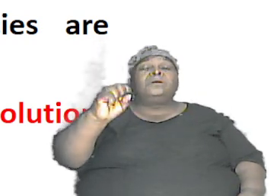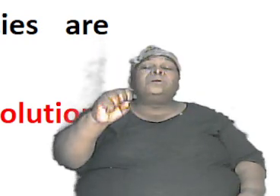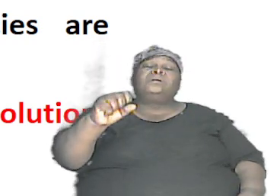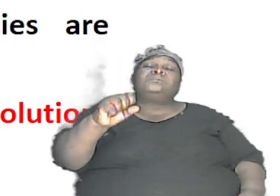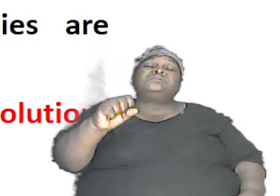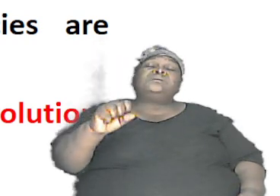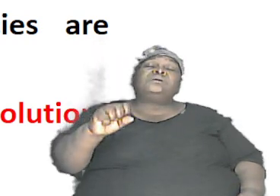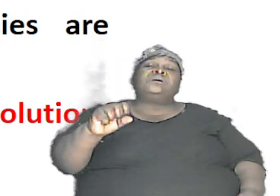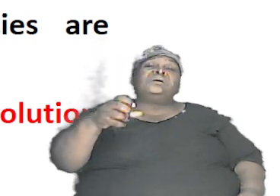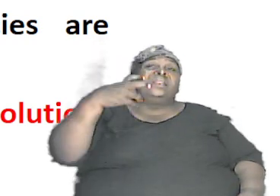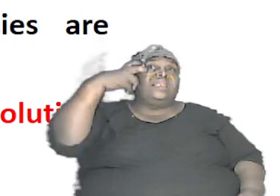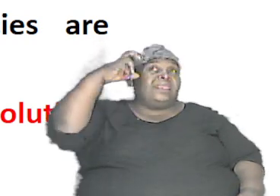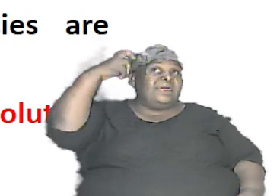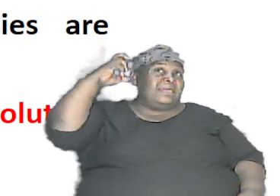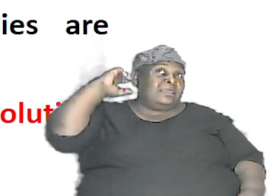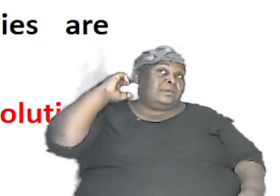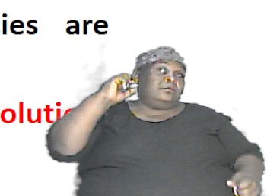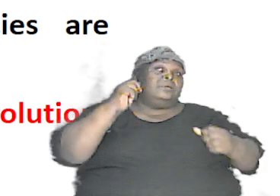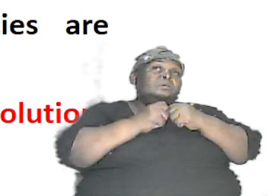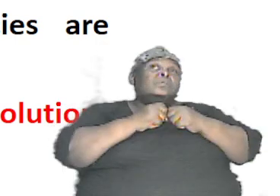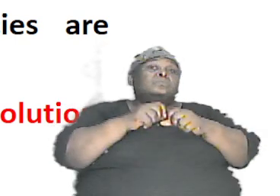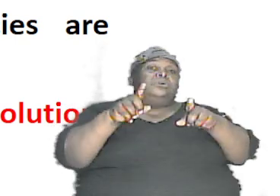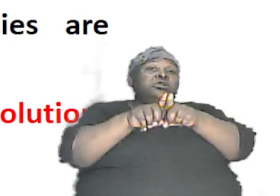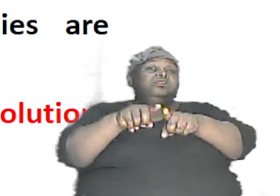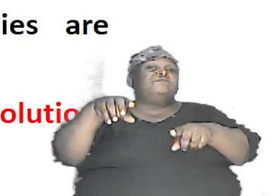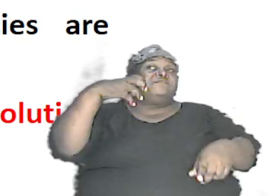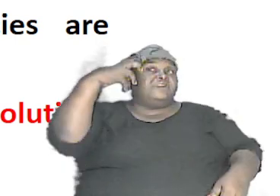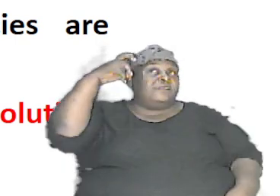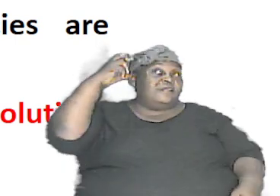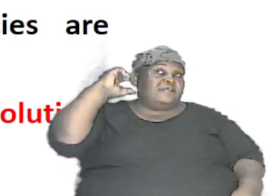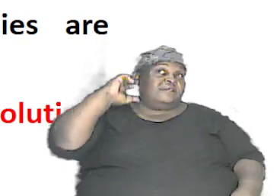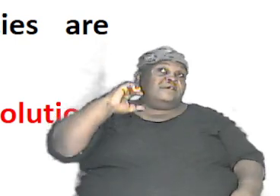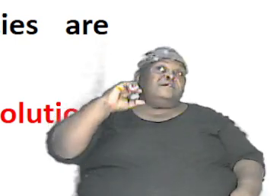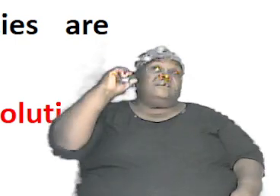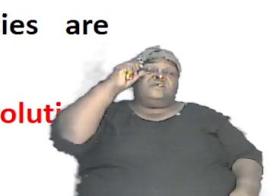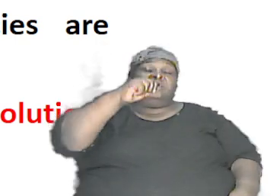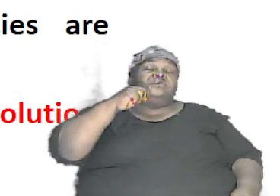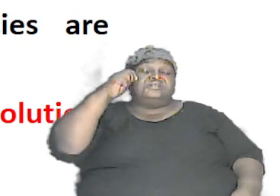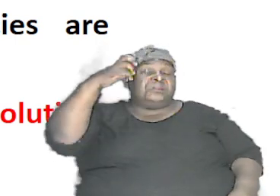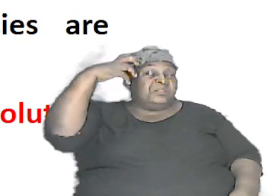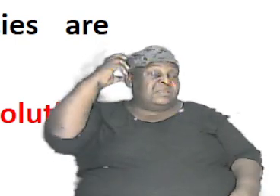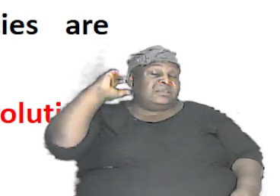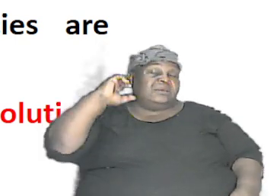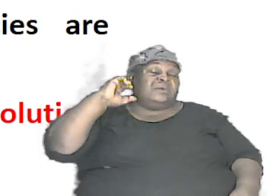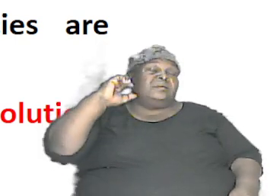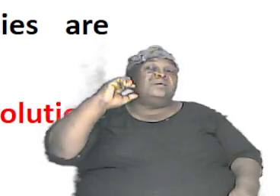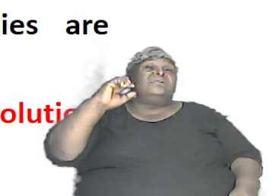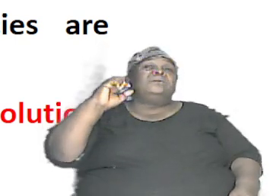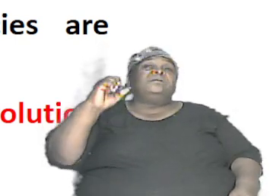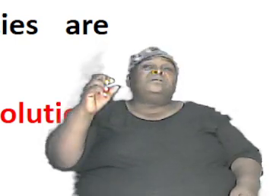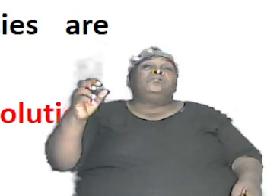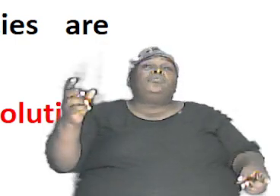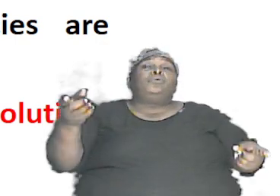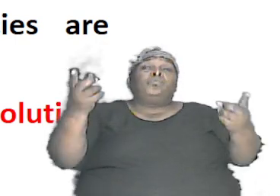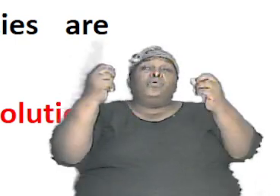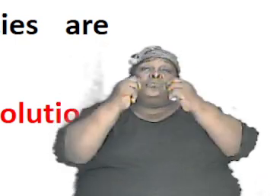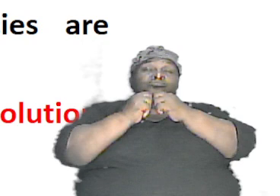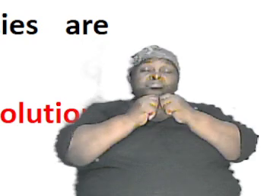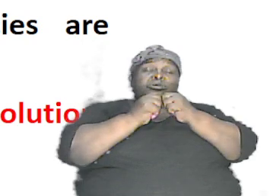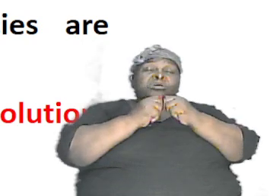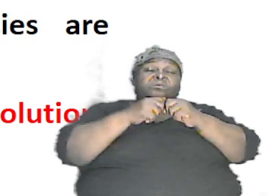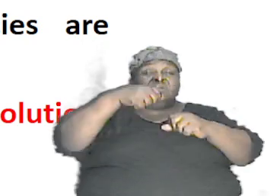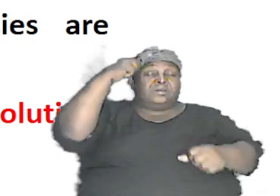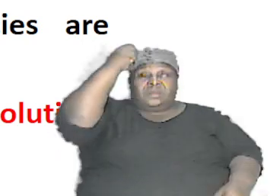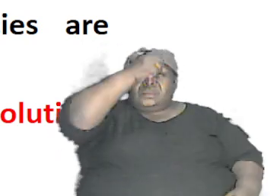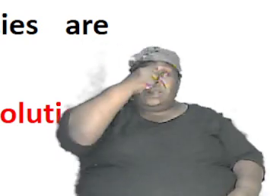lions so you find that an Asian lion is bred with an African lion and it form a certain class